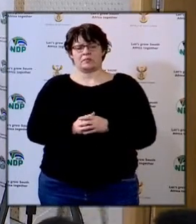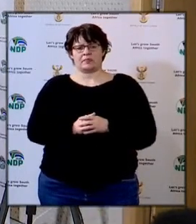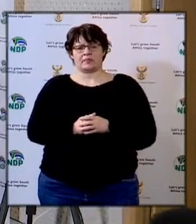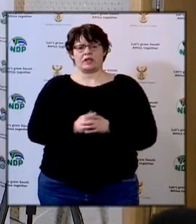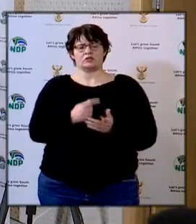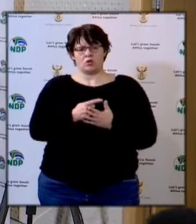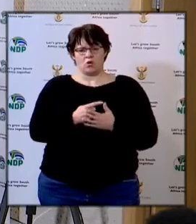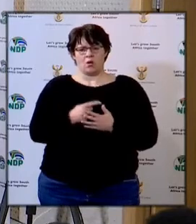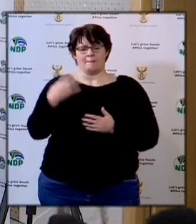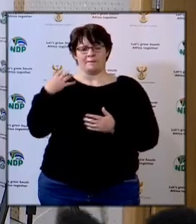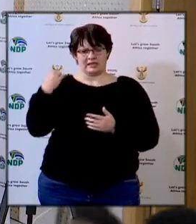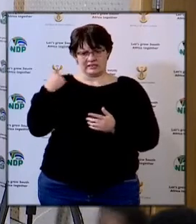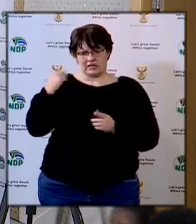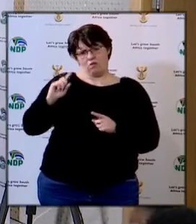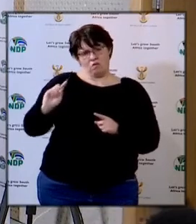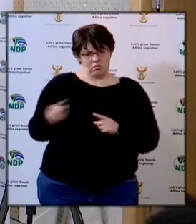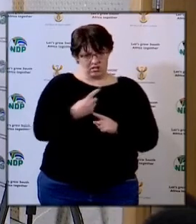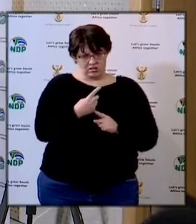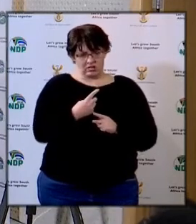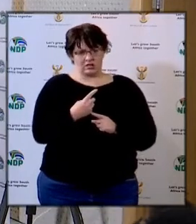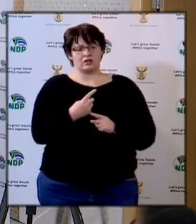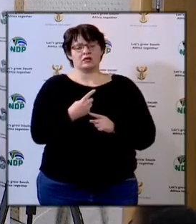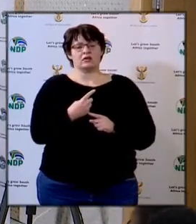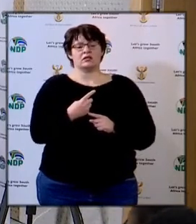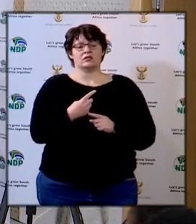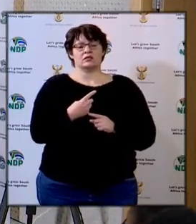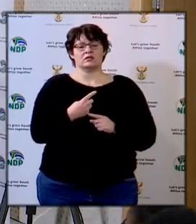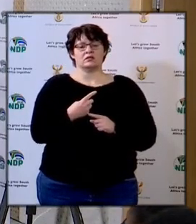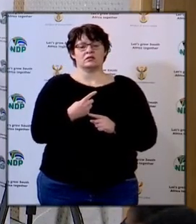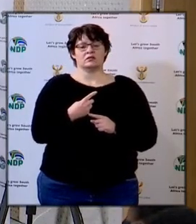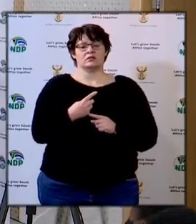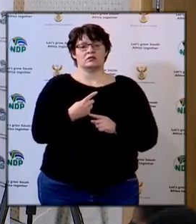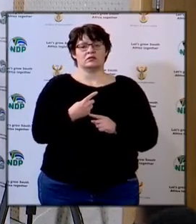all the ministers and I'm just going to go in order